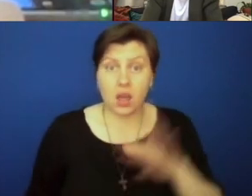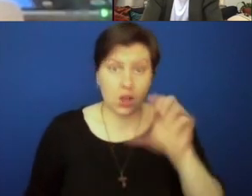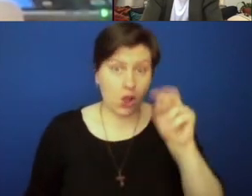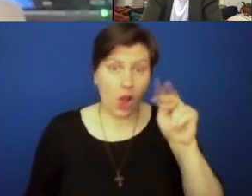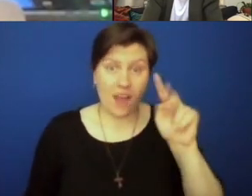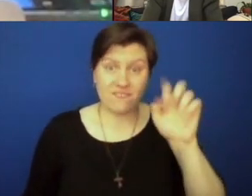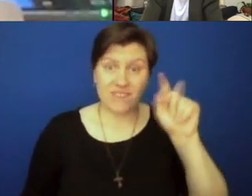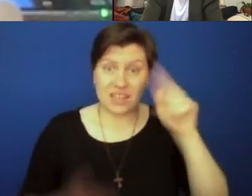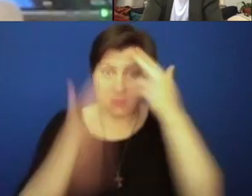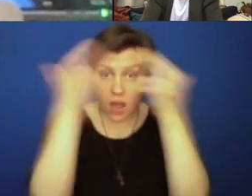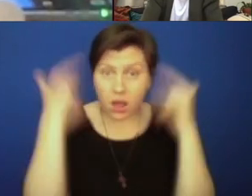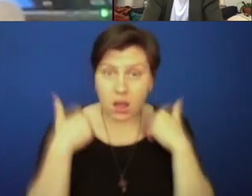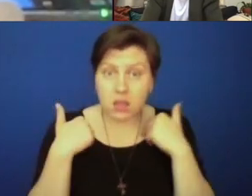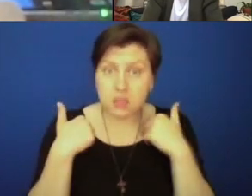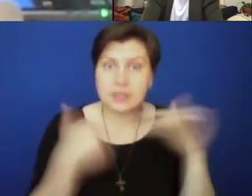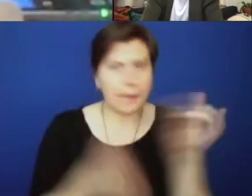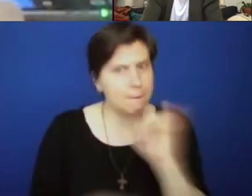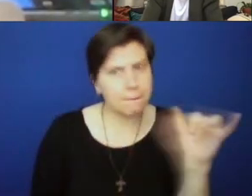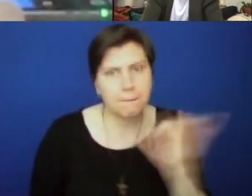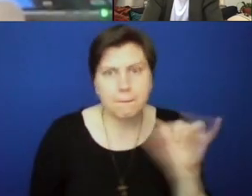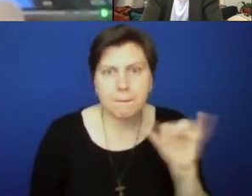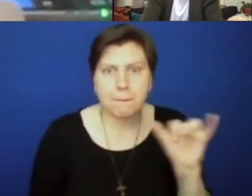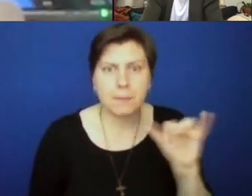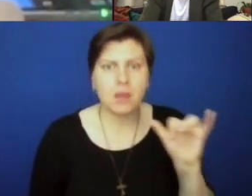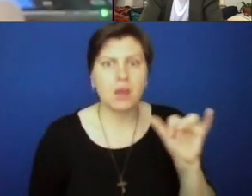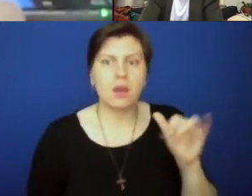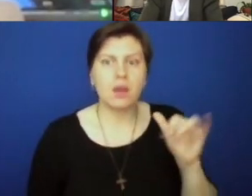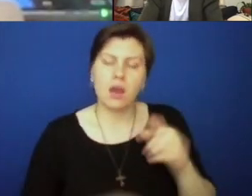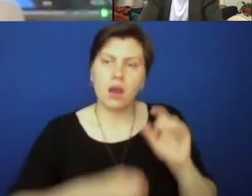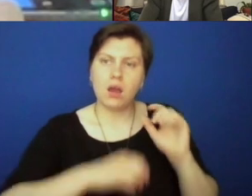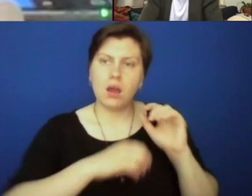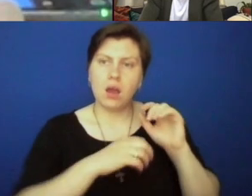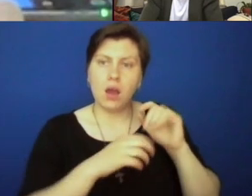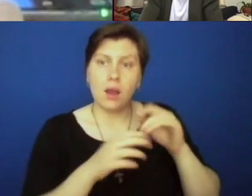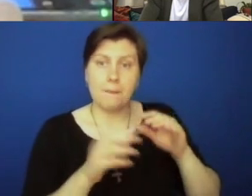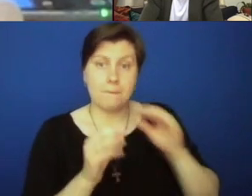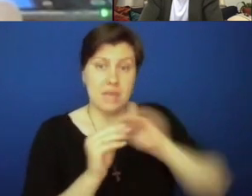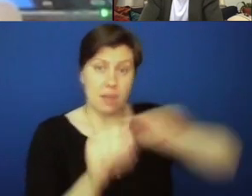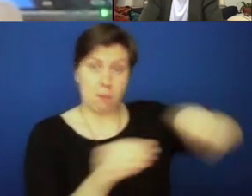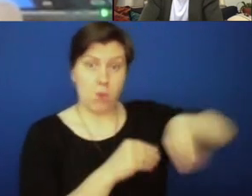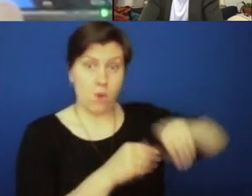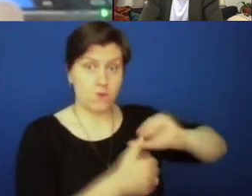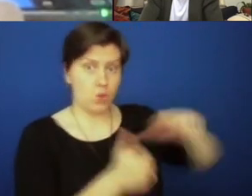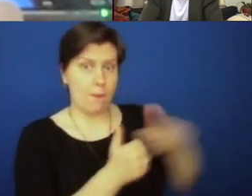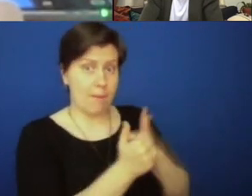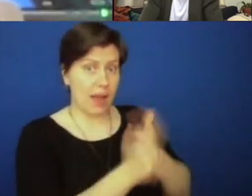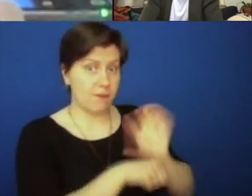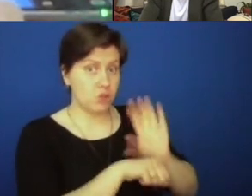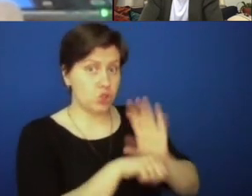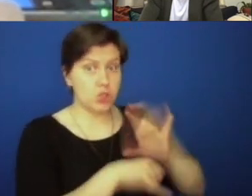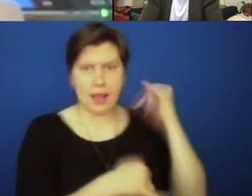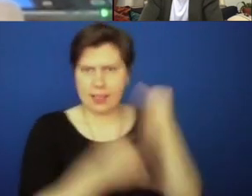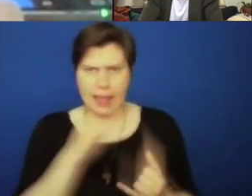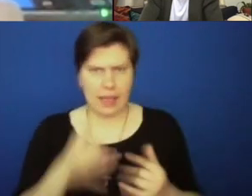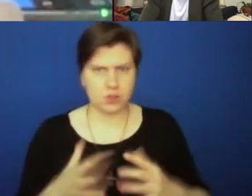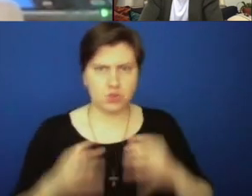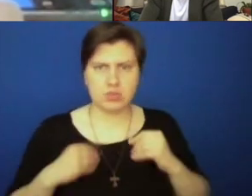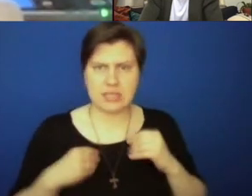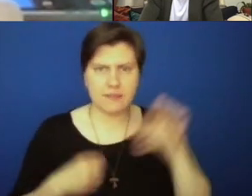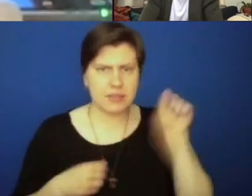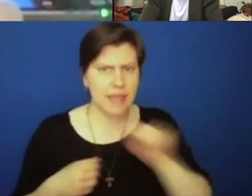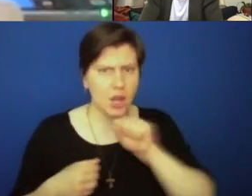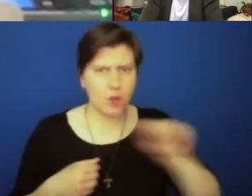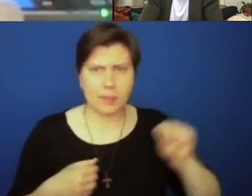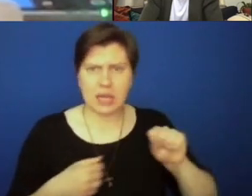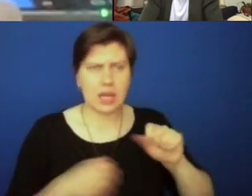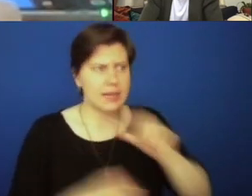convents, know, the same thing, you know, being relegated to the back of the church, being the last ones to receive